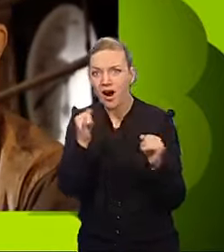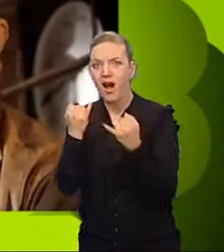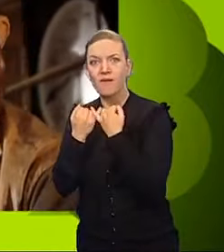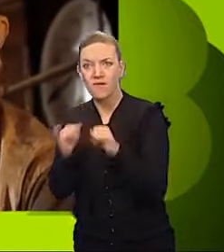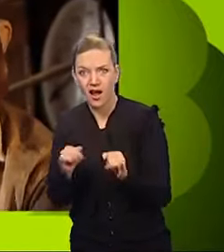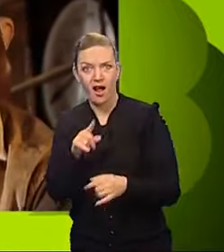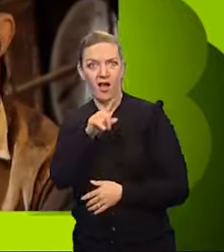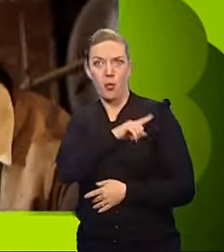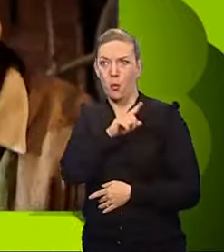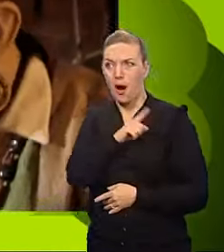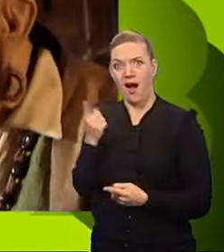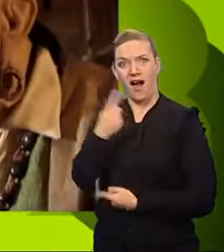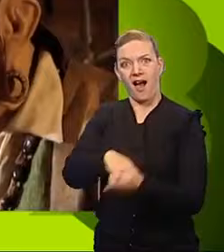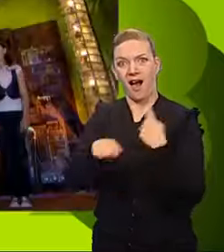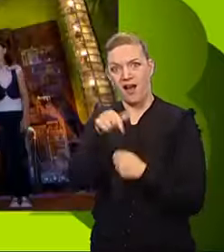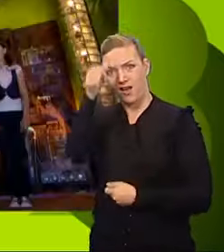up and got spotted.